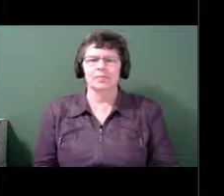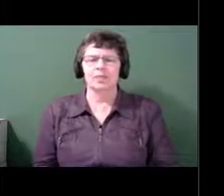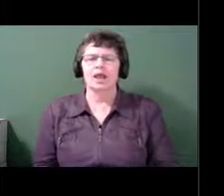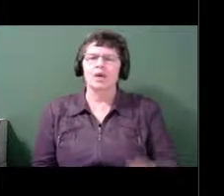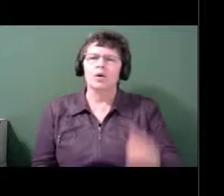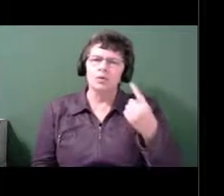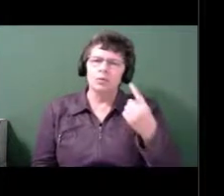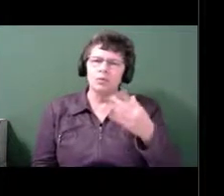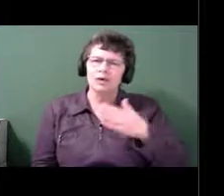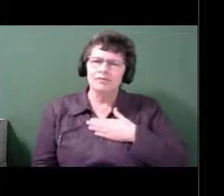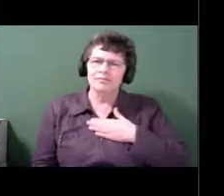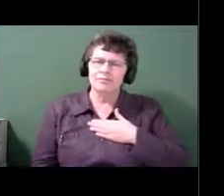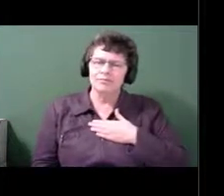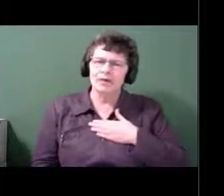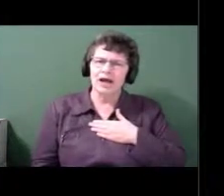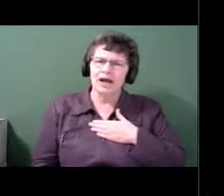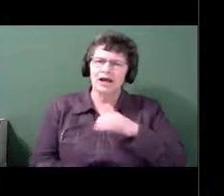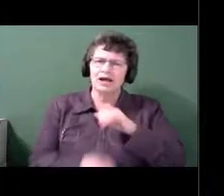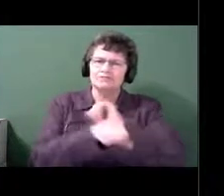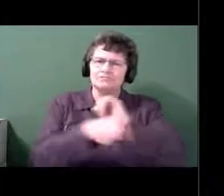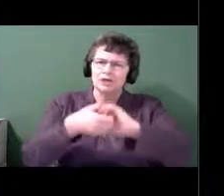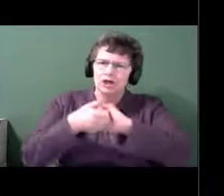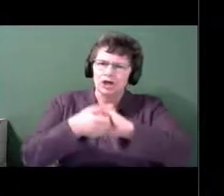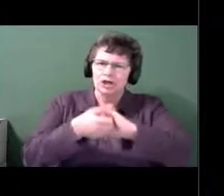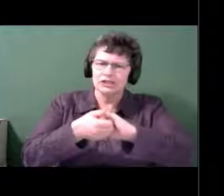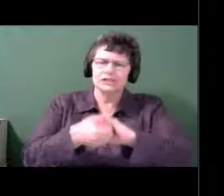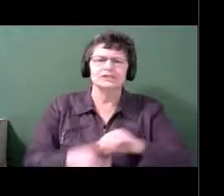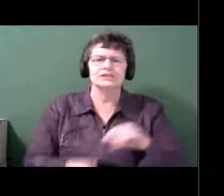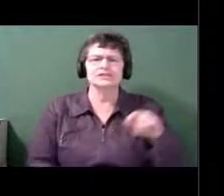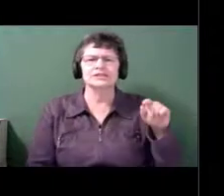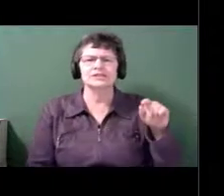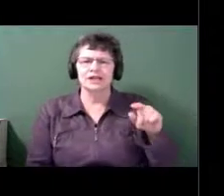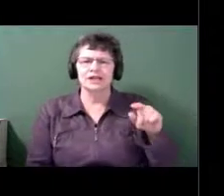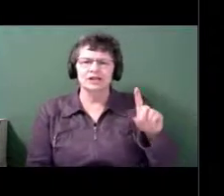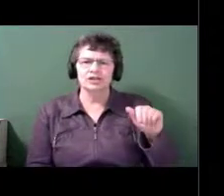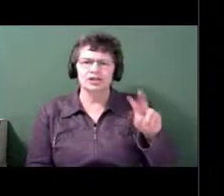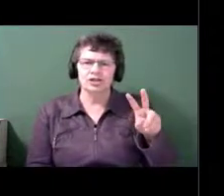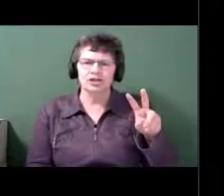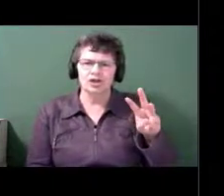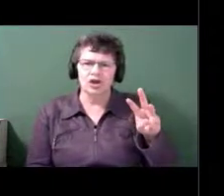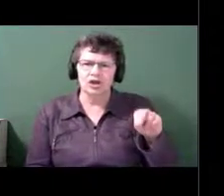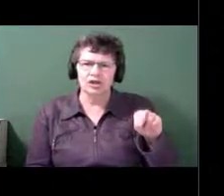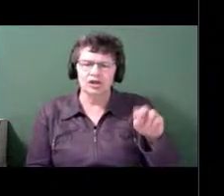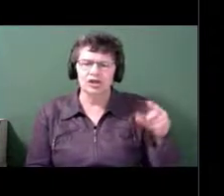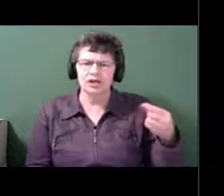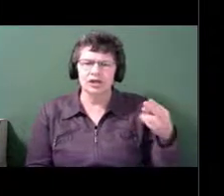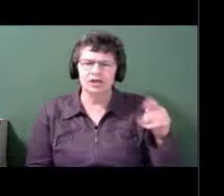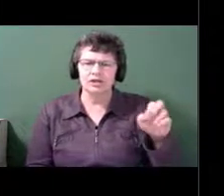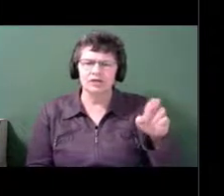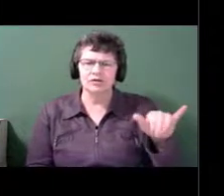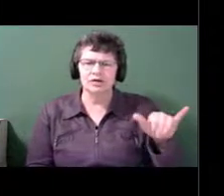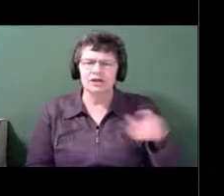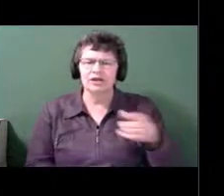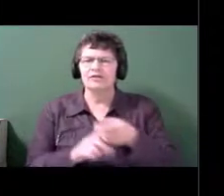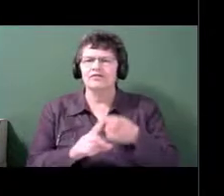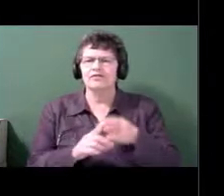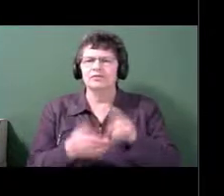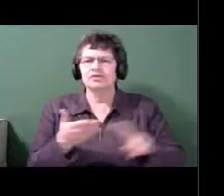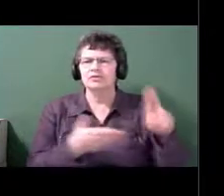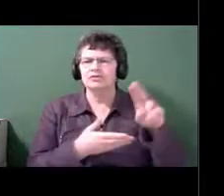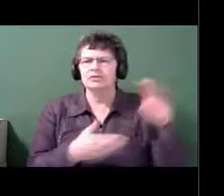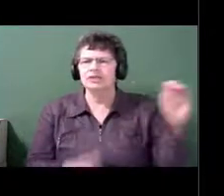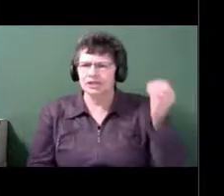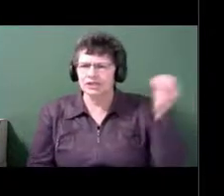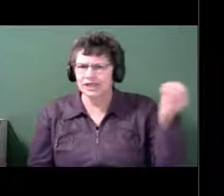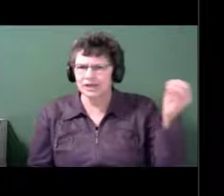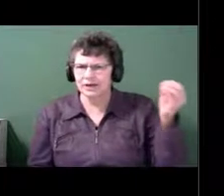she looked at data from Ontario for all of the people over a number of years who had been in home care and long-term